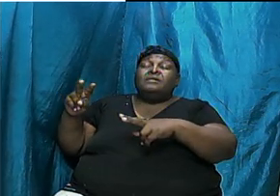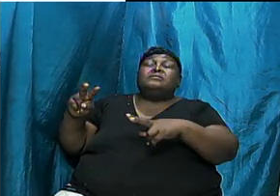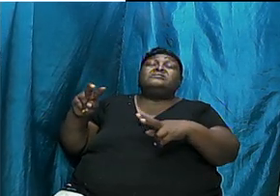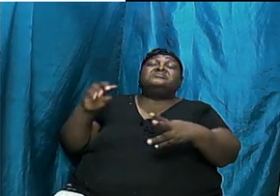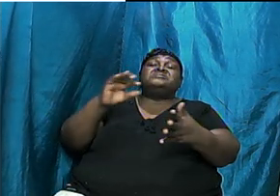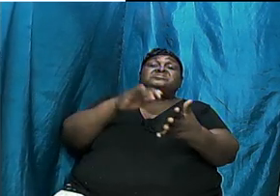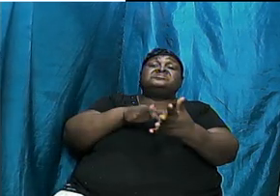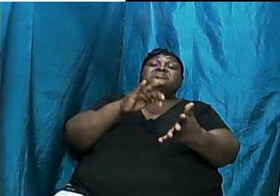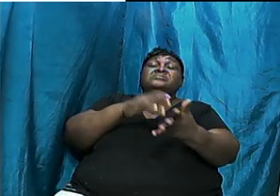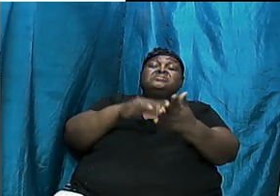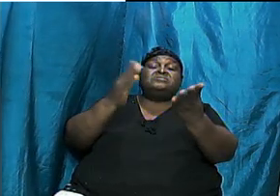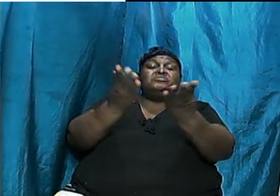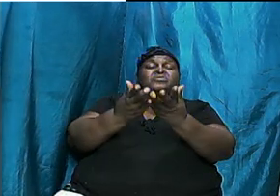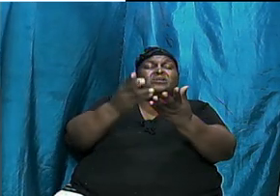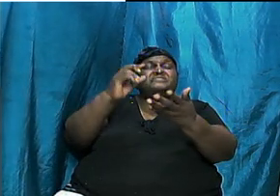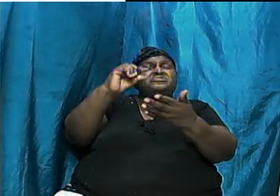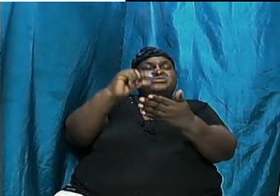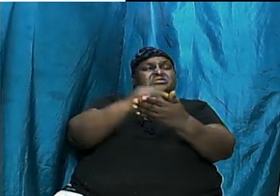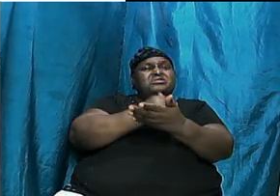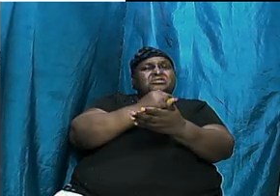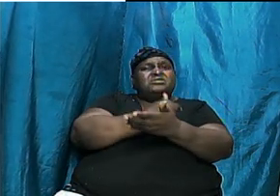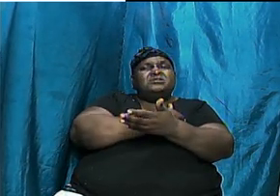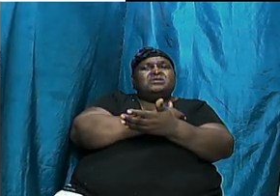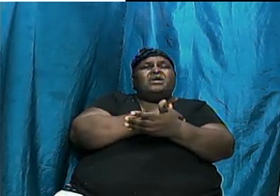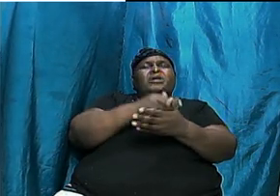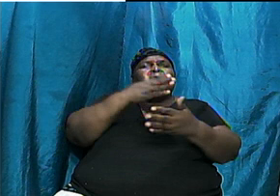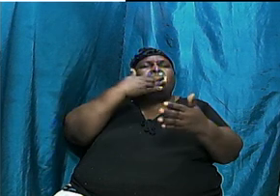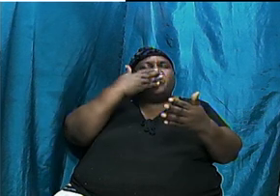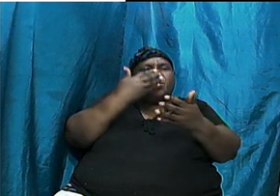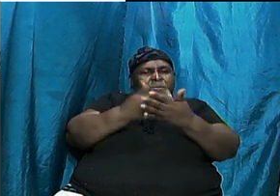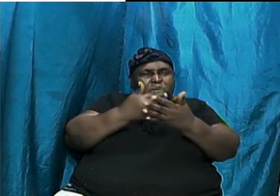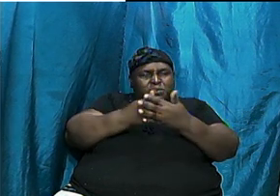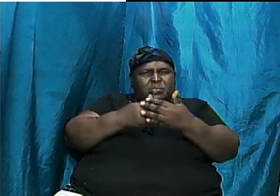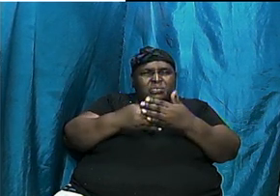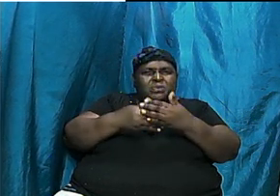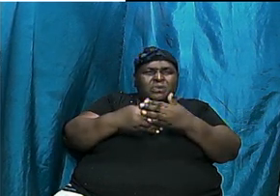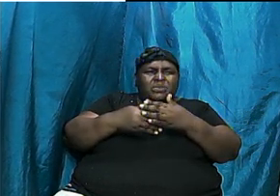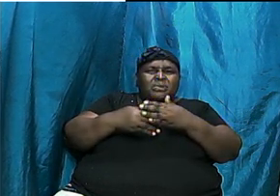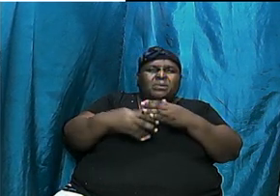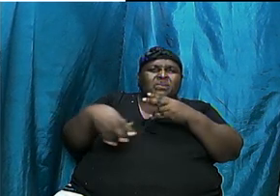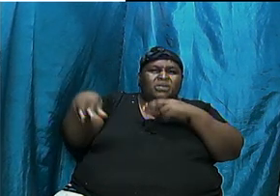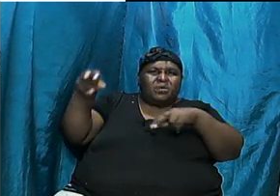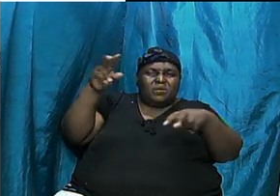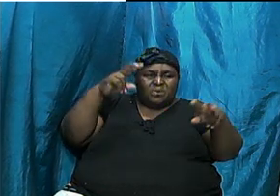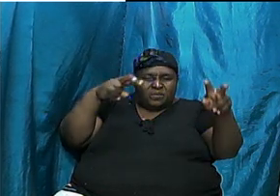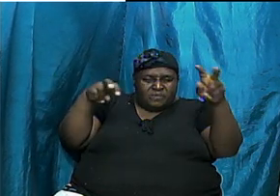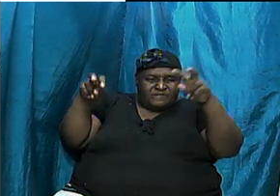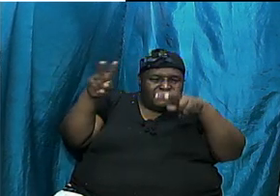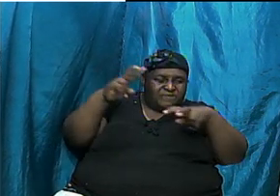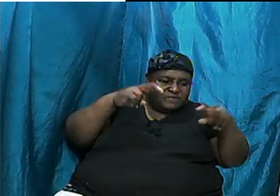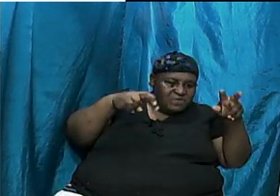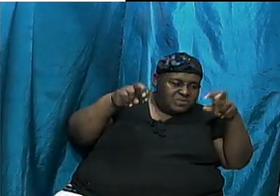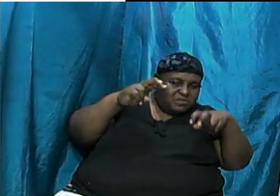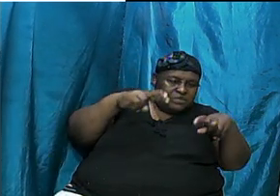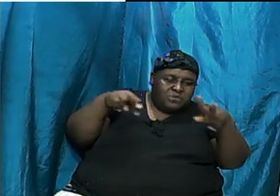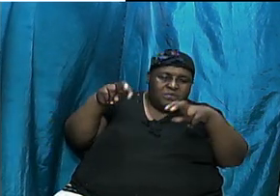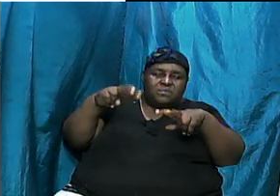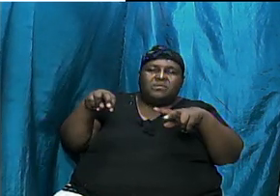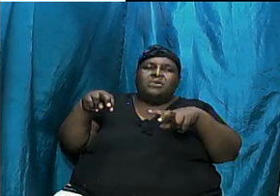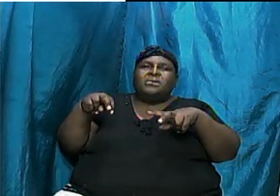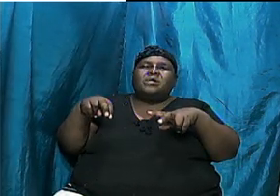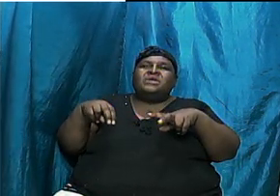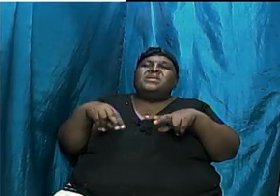to make sure that we have a good overview of the book of Genesis and get a clear picture a clear